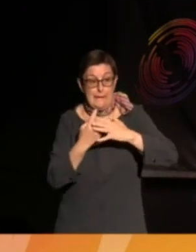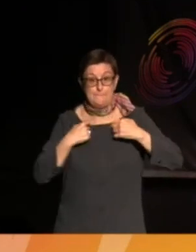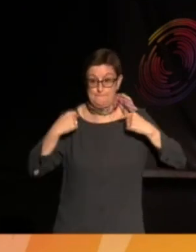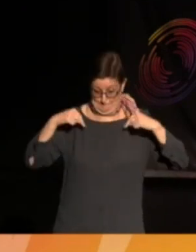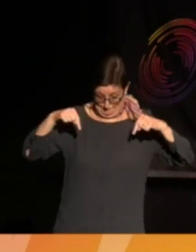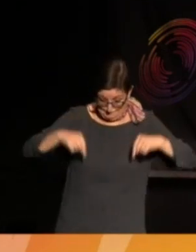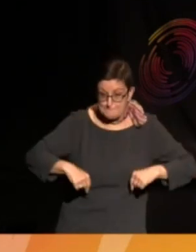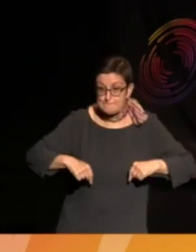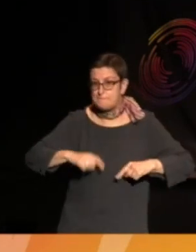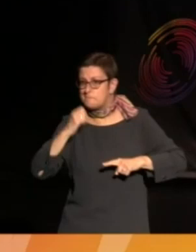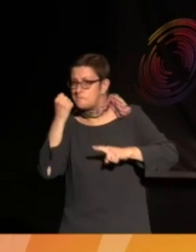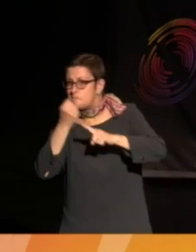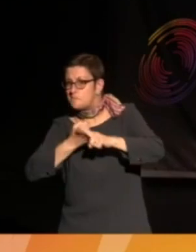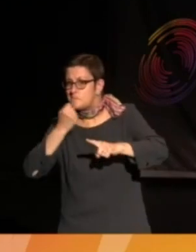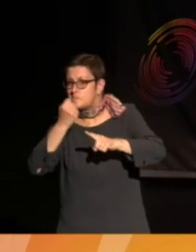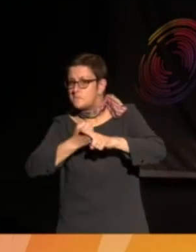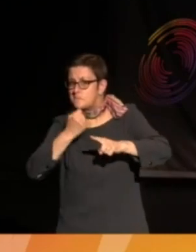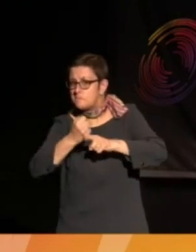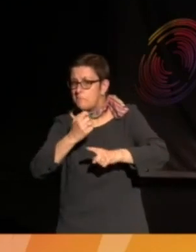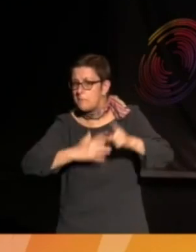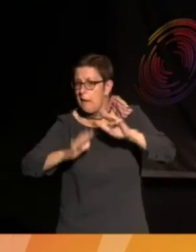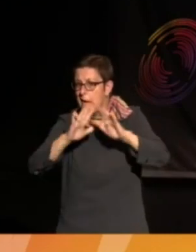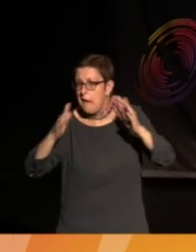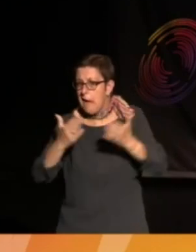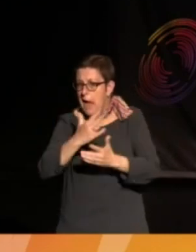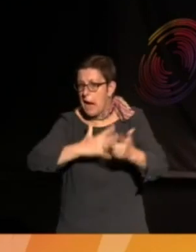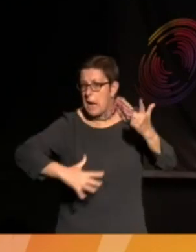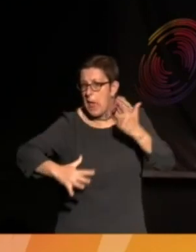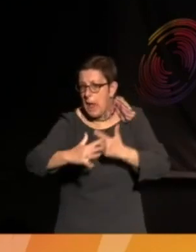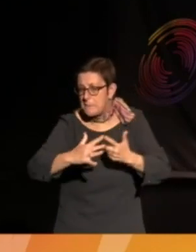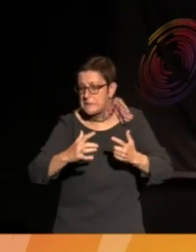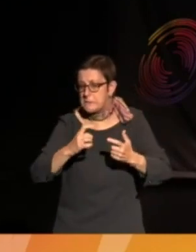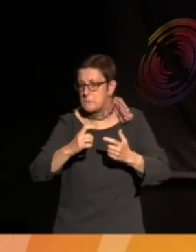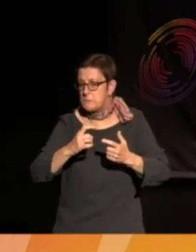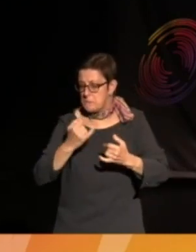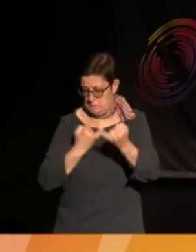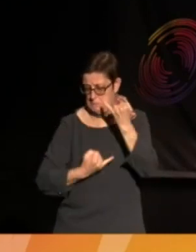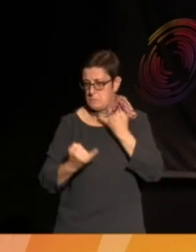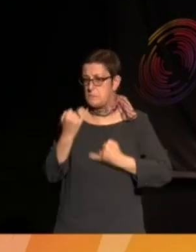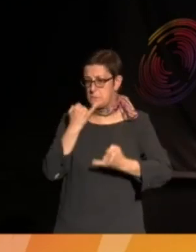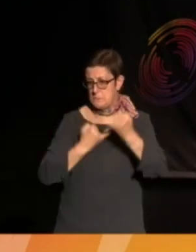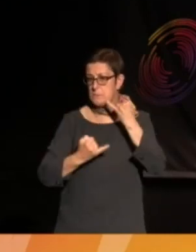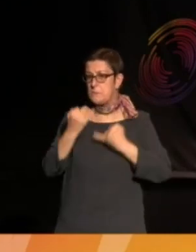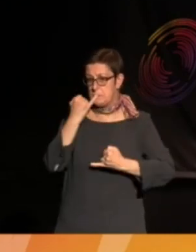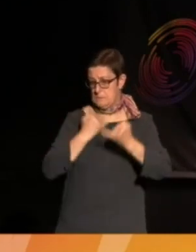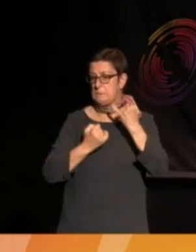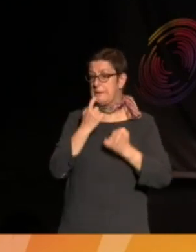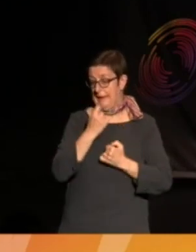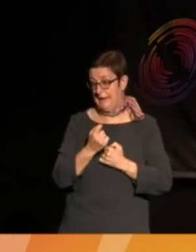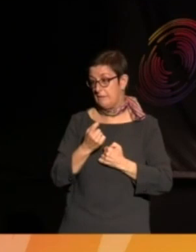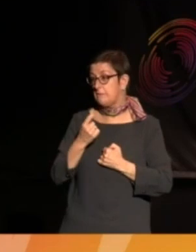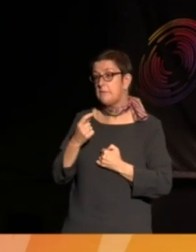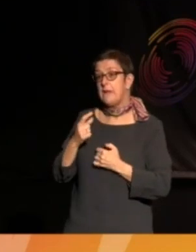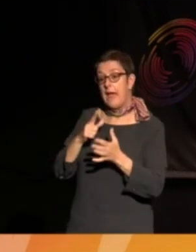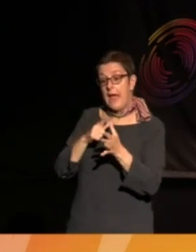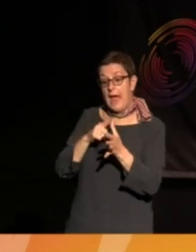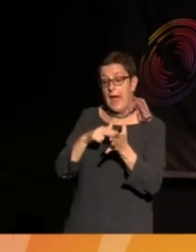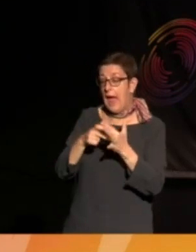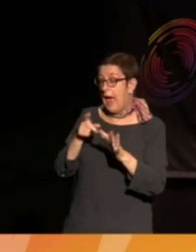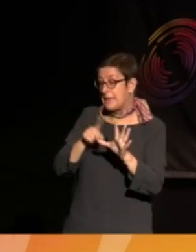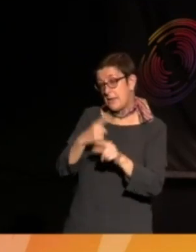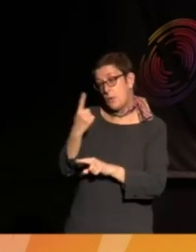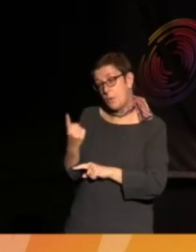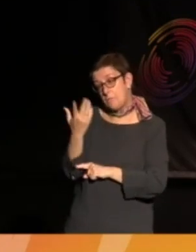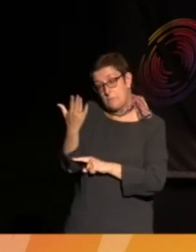can see that happens. Andy, you've been a politician for a very long time, and it's a very exposed space to stand in.